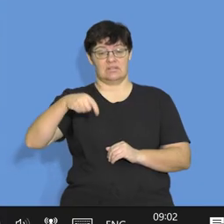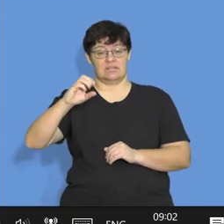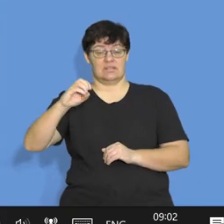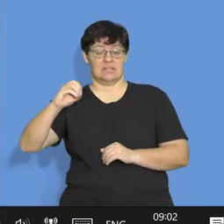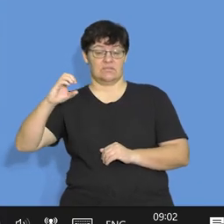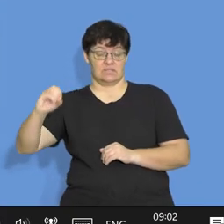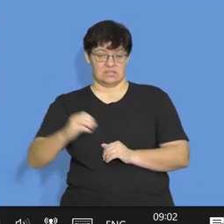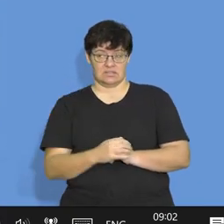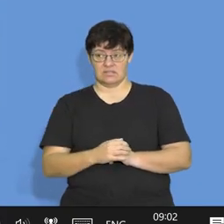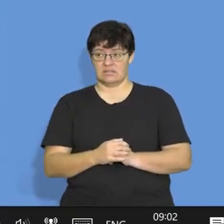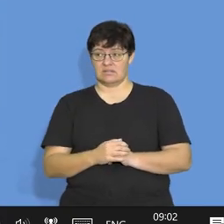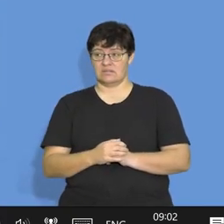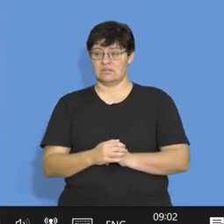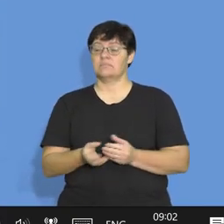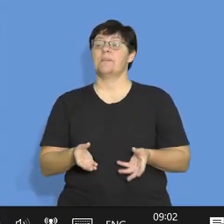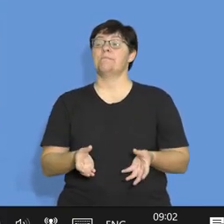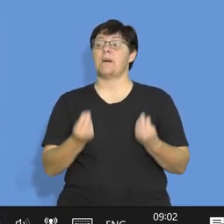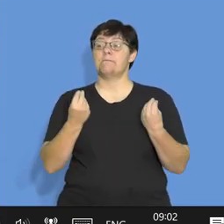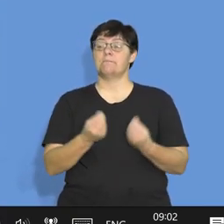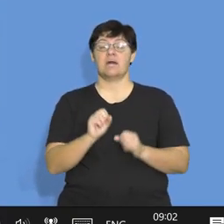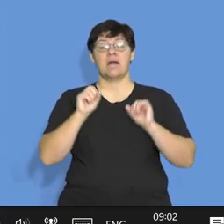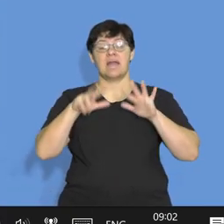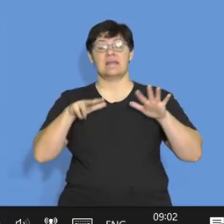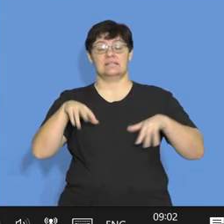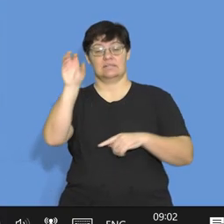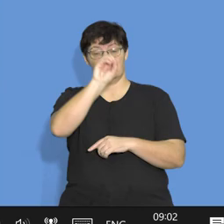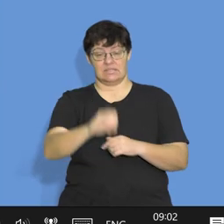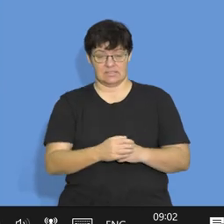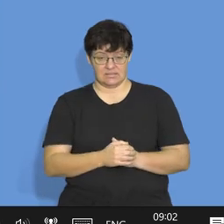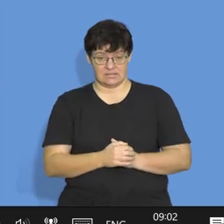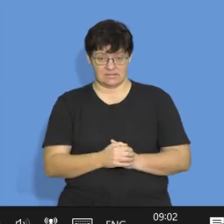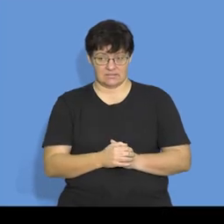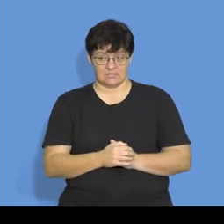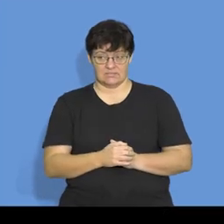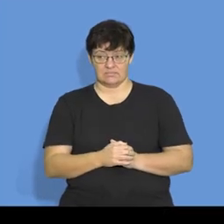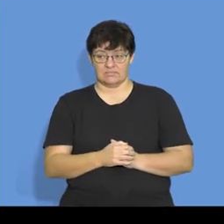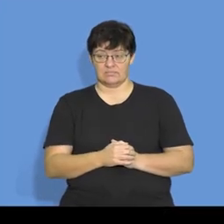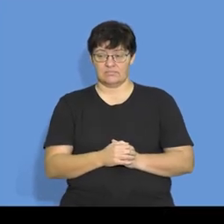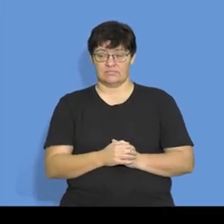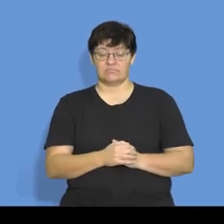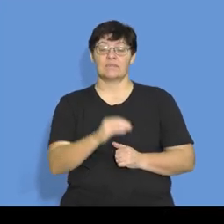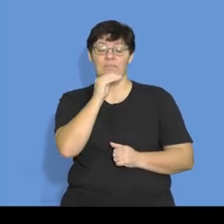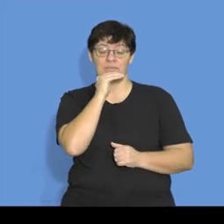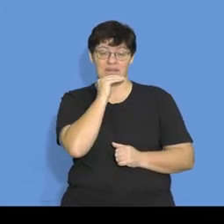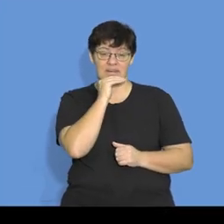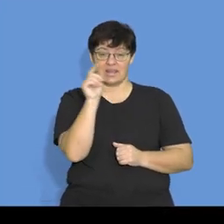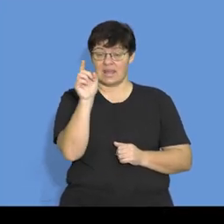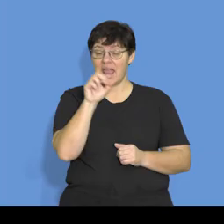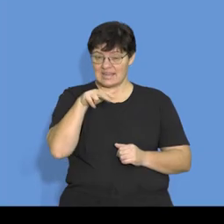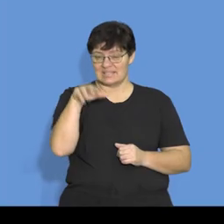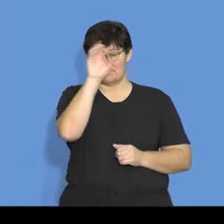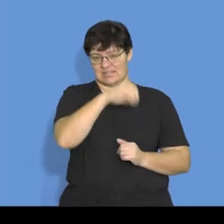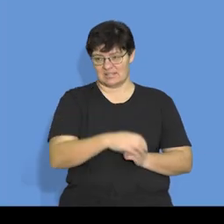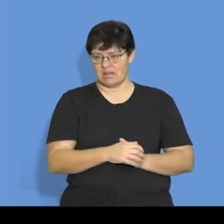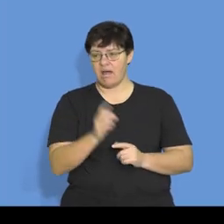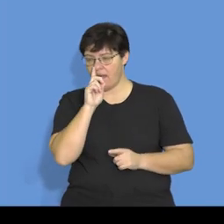And that will give you a figure of 18%. In other words, you can clearly now see